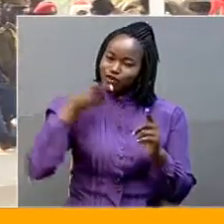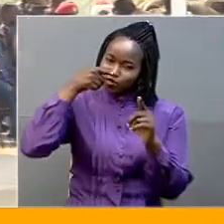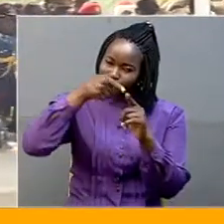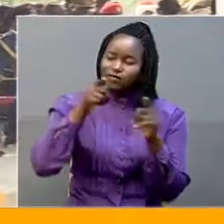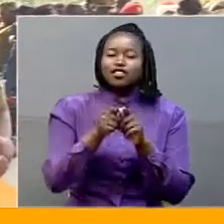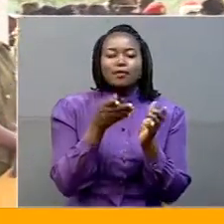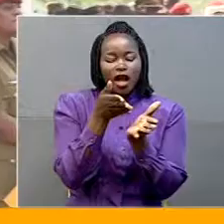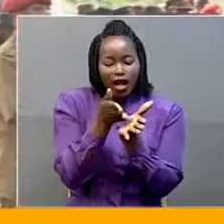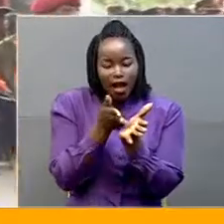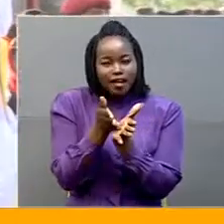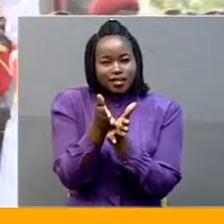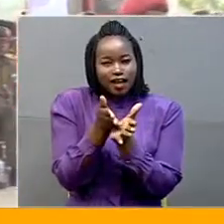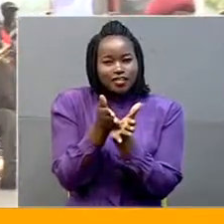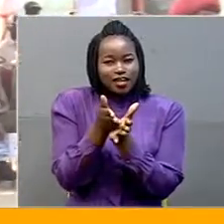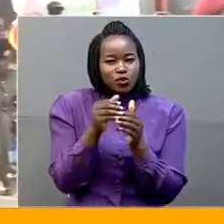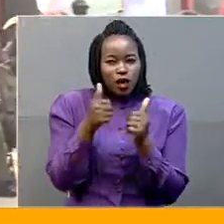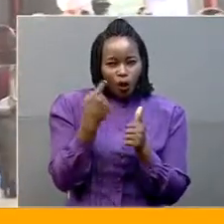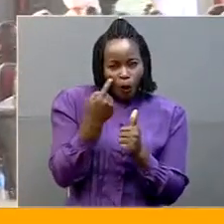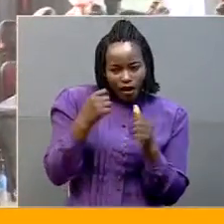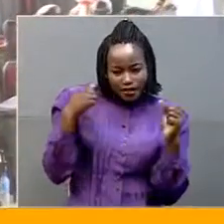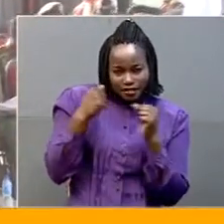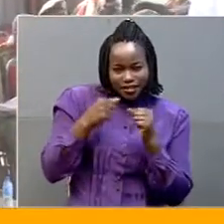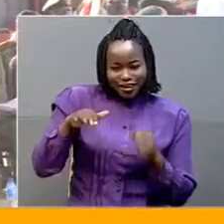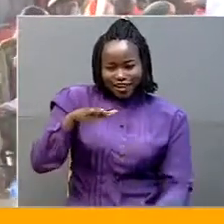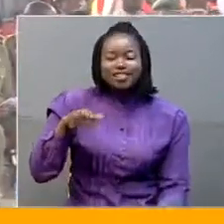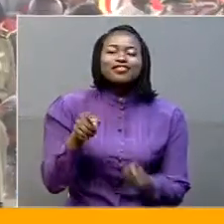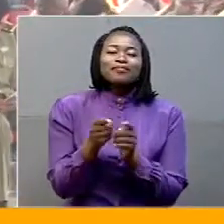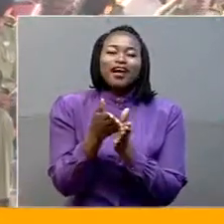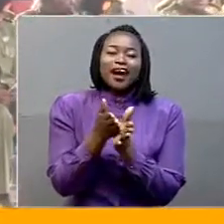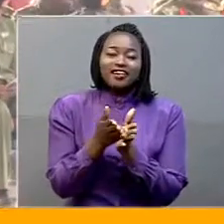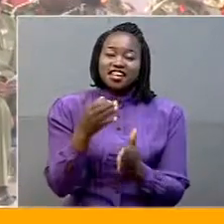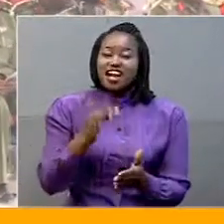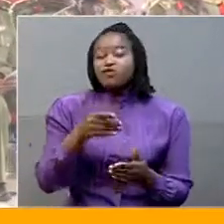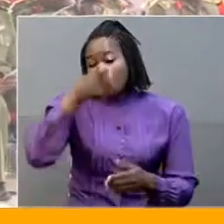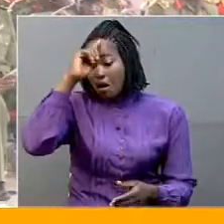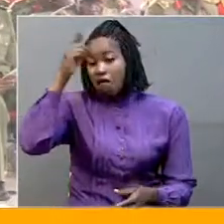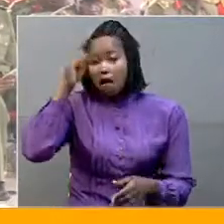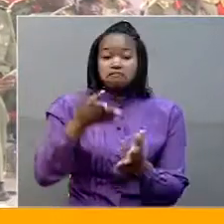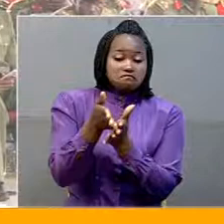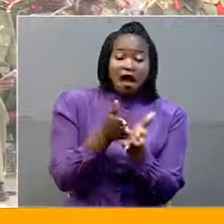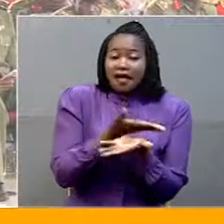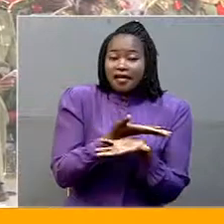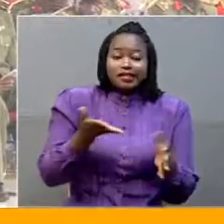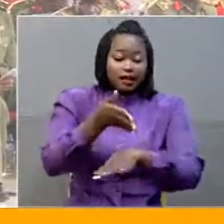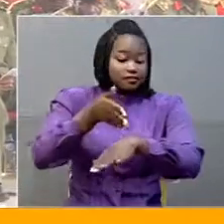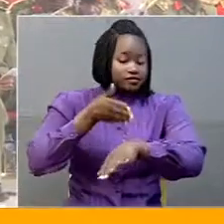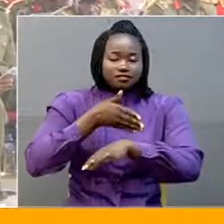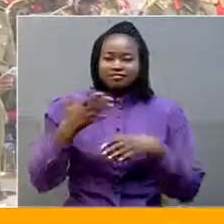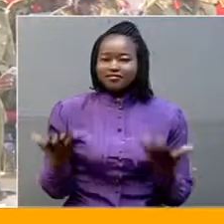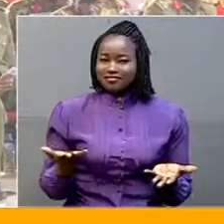you only go and cut in the parts which is sick otherwise if you just cut anywhere anyhow